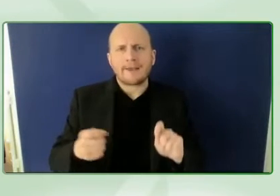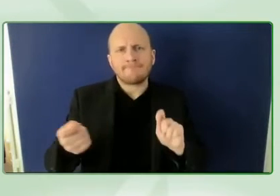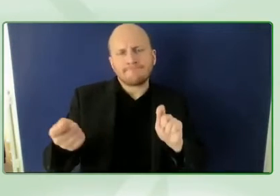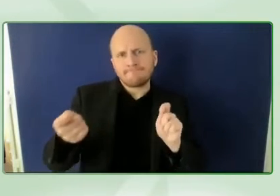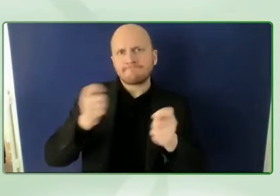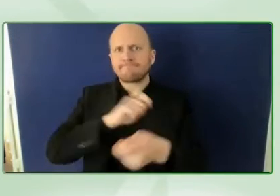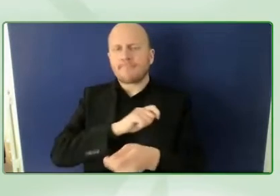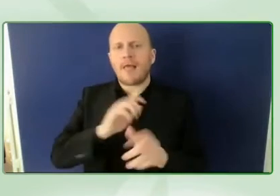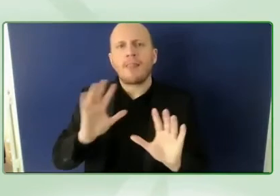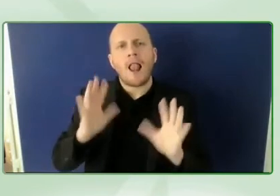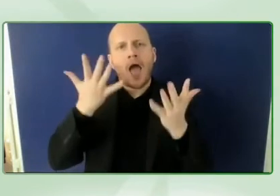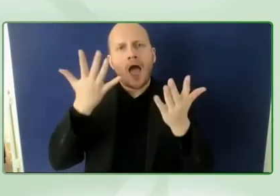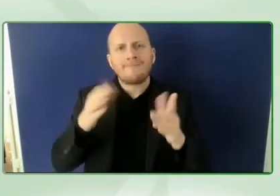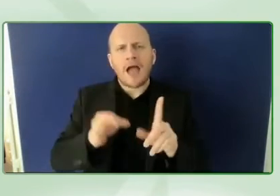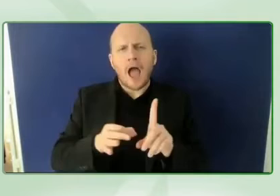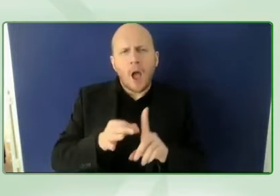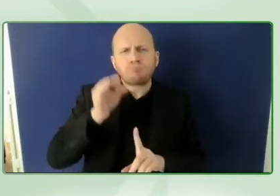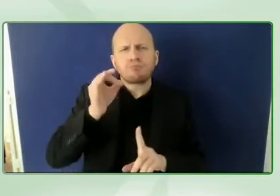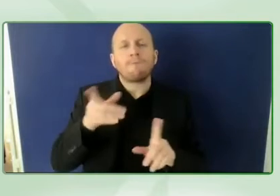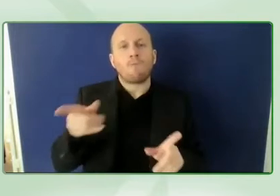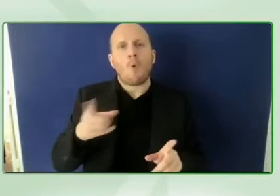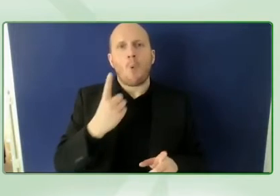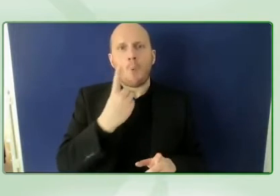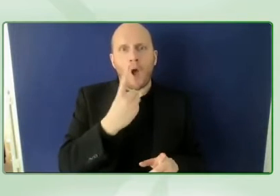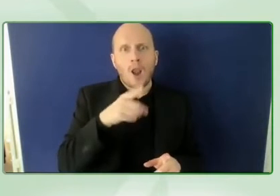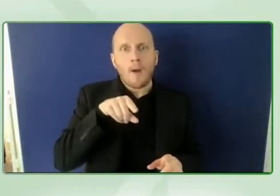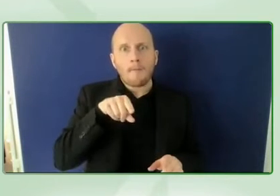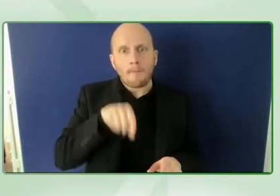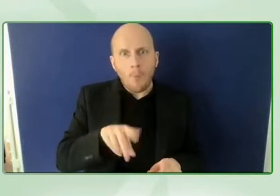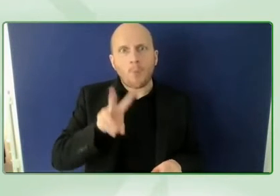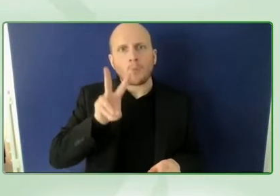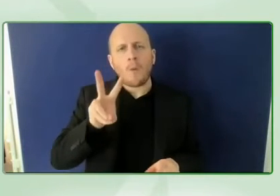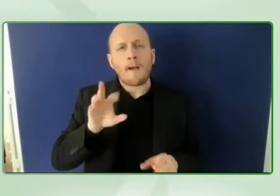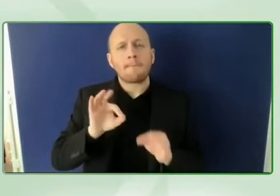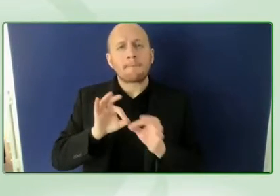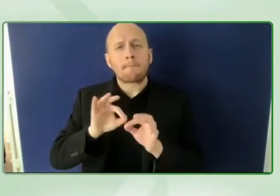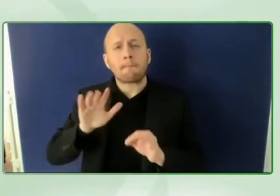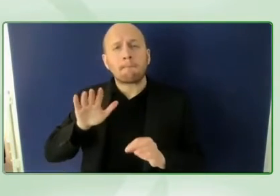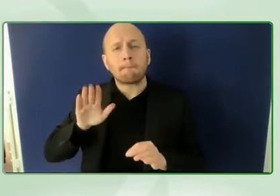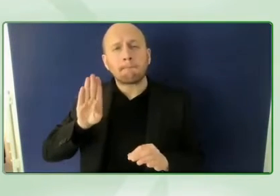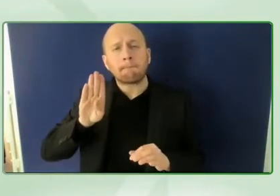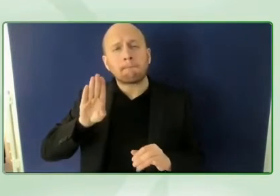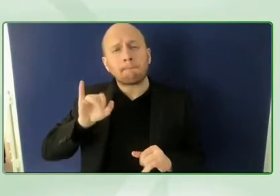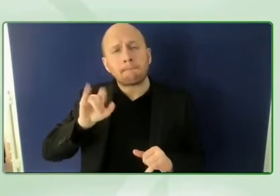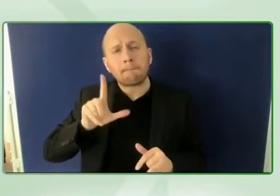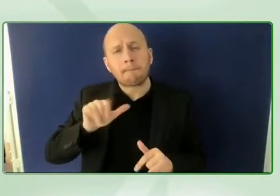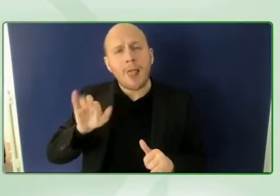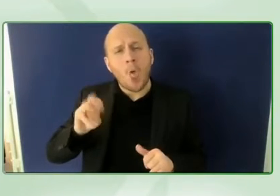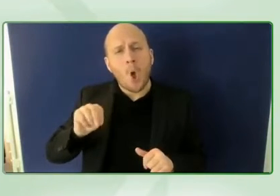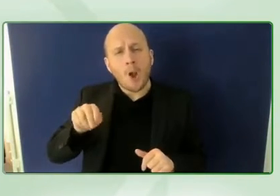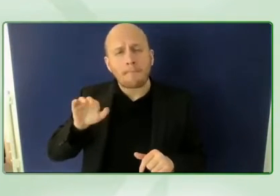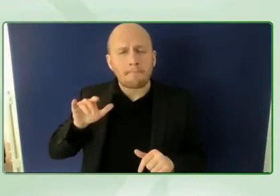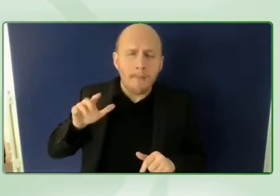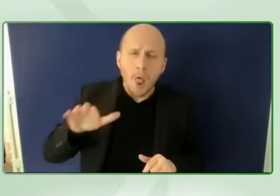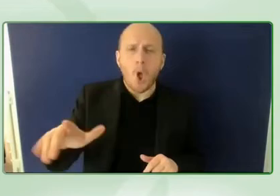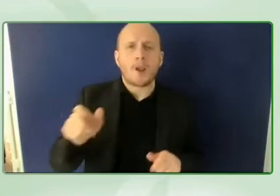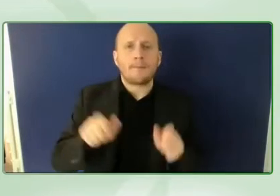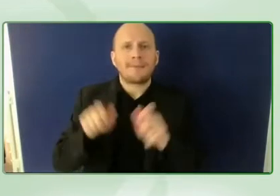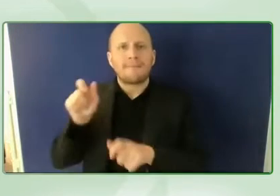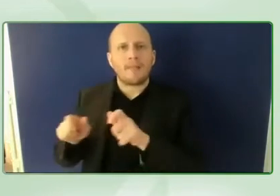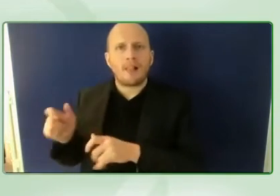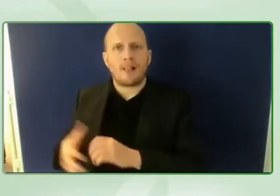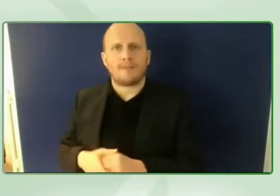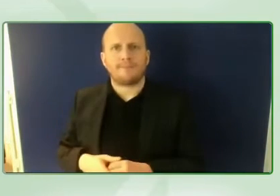in the world also that people watch the paralympic games and they see persons with disabilities and they think oh every athlete can run 100 meters in this in this